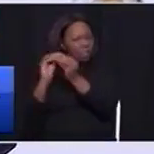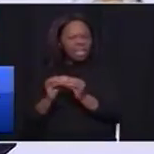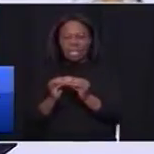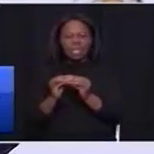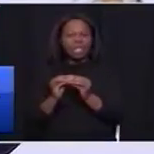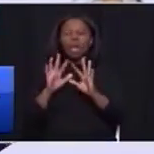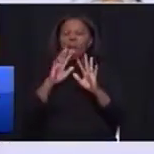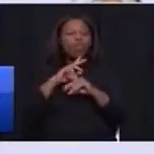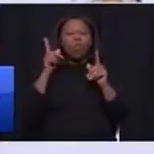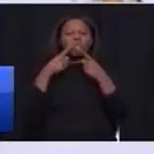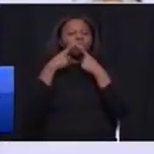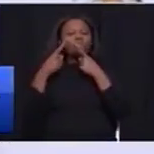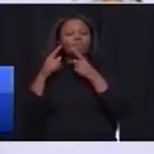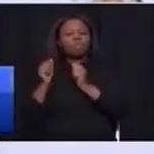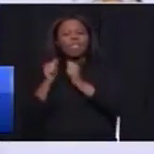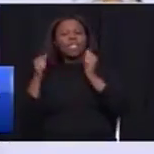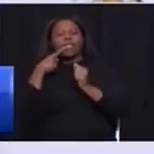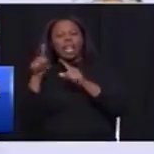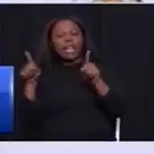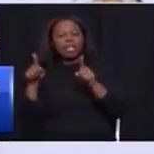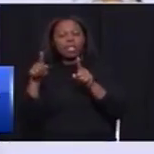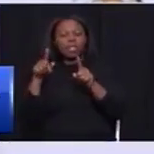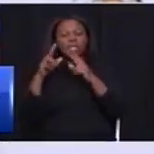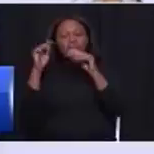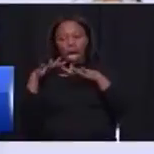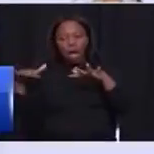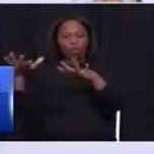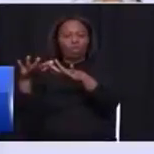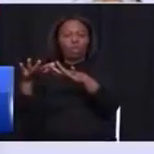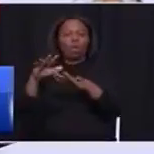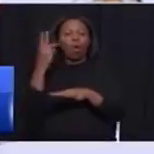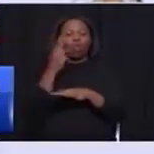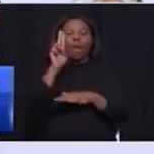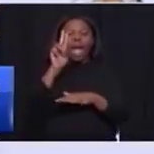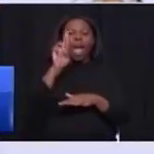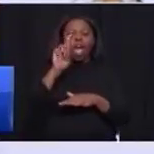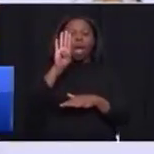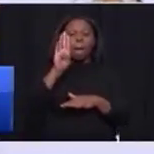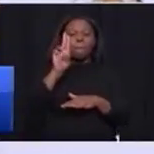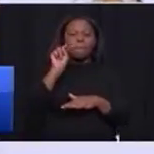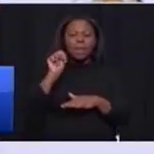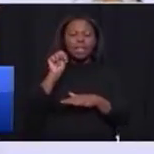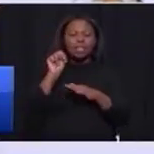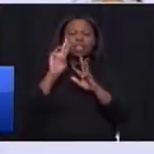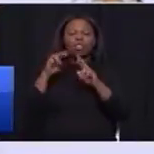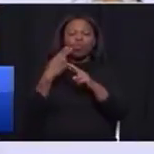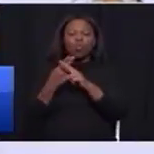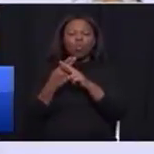And the urban renewal projects, there are actually